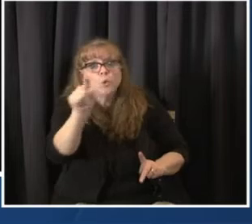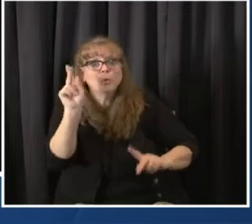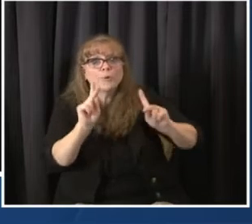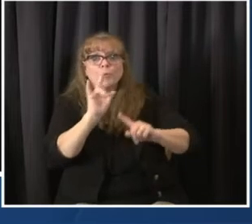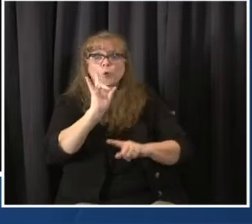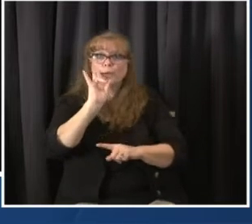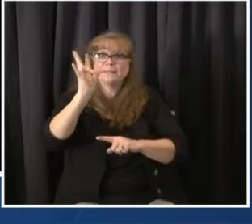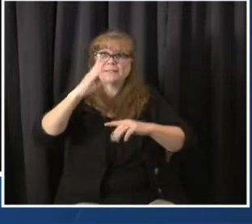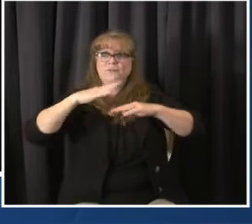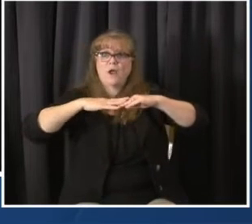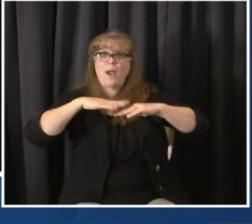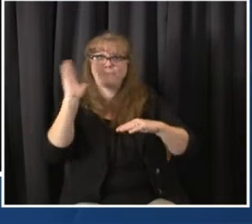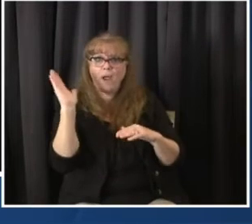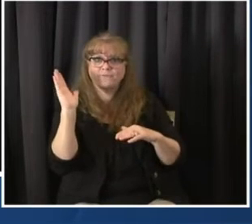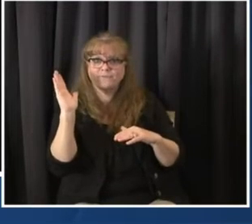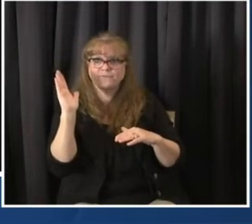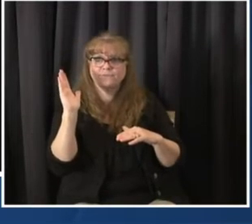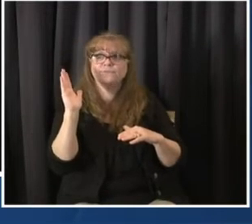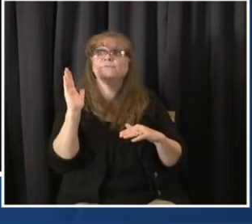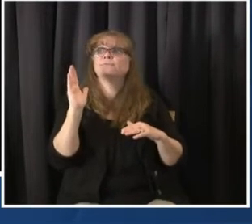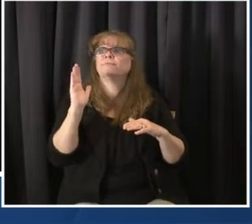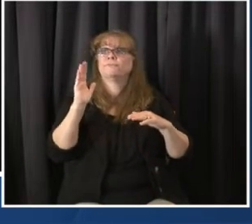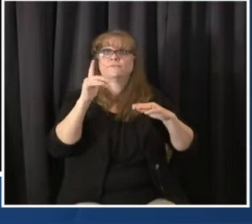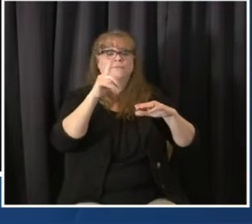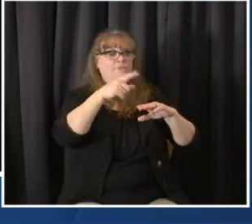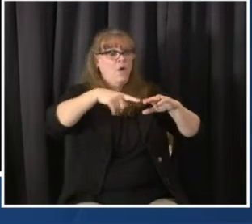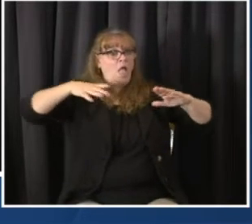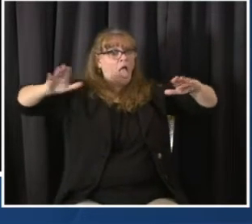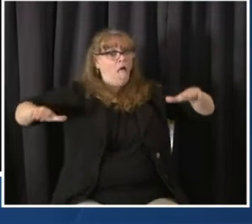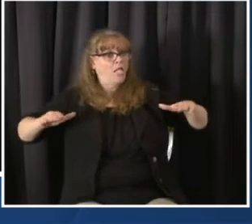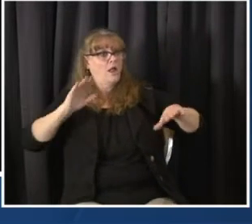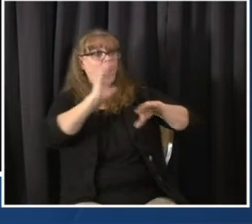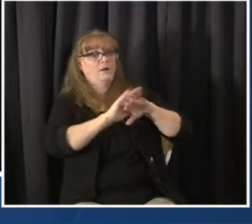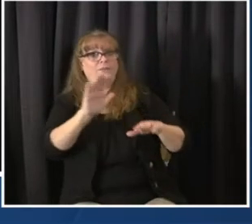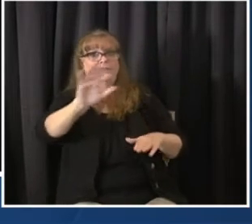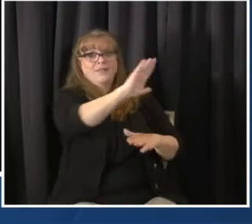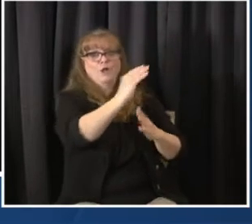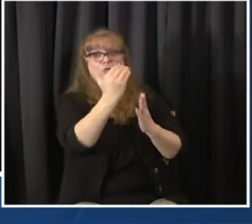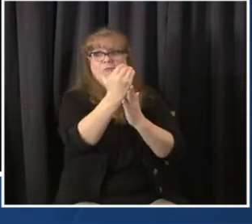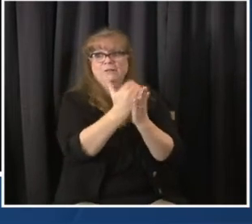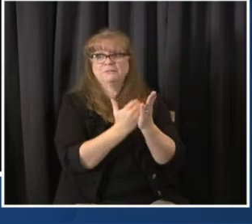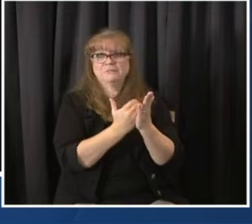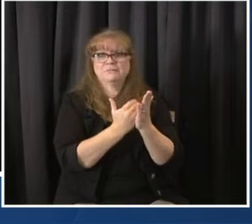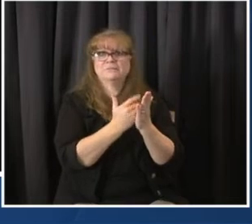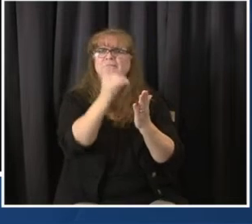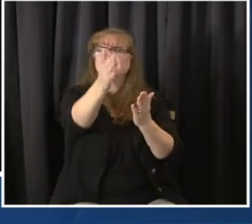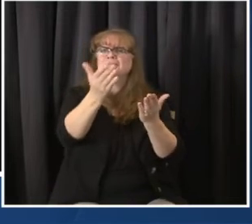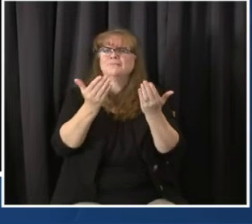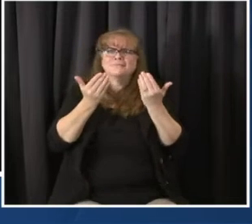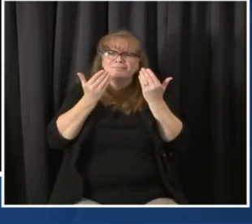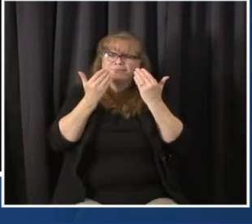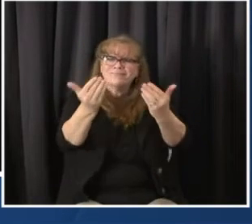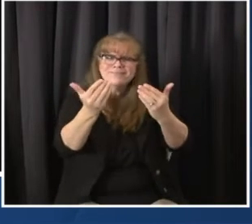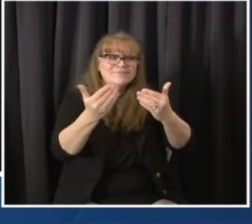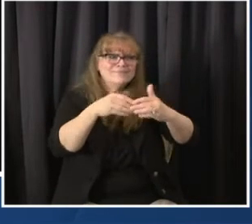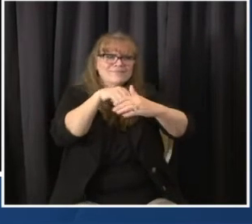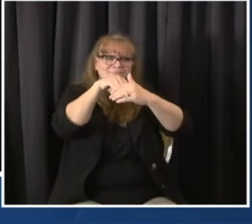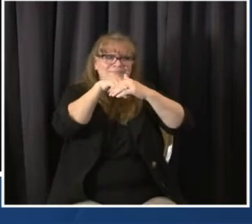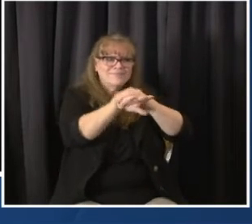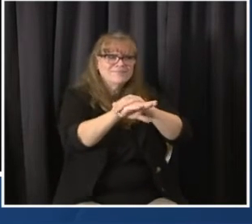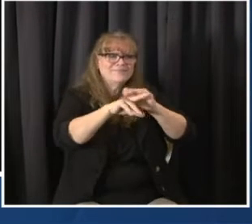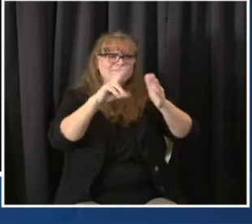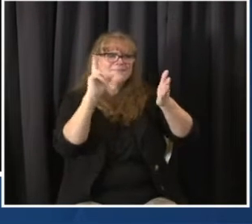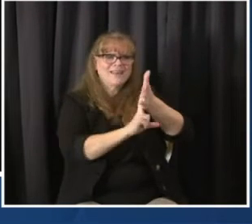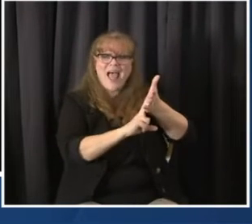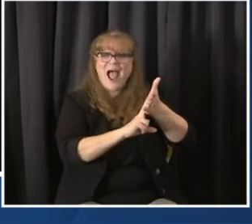because you haven't had any of your action with them. You can you can sign up to do that or give them a phone call. And then Salud. I want to